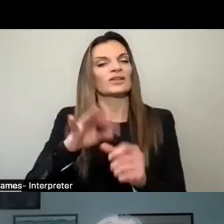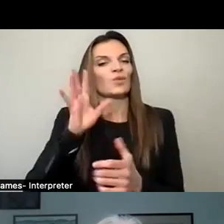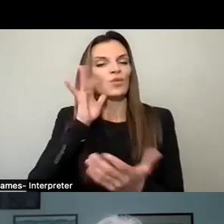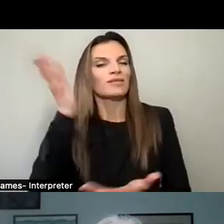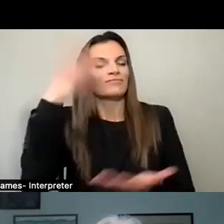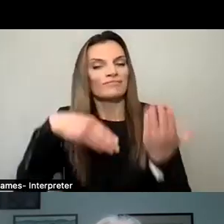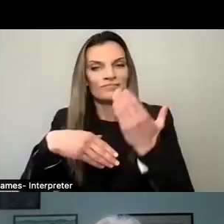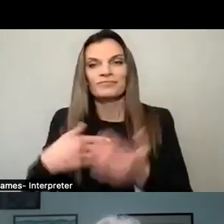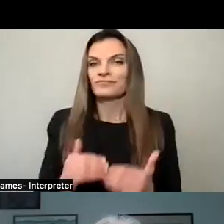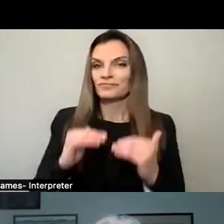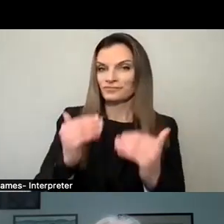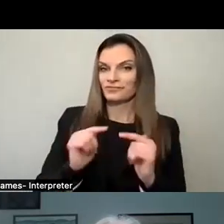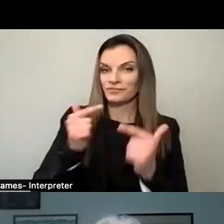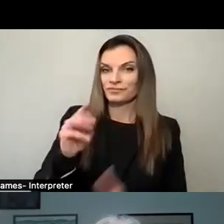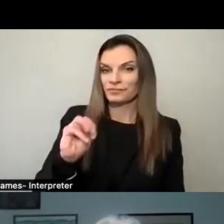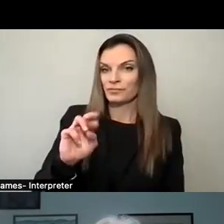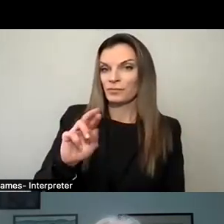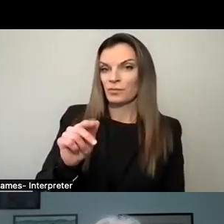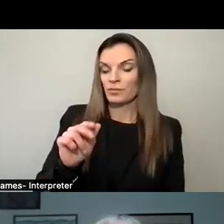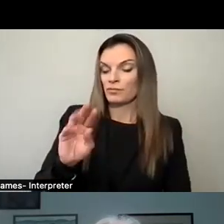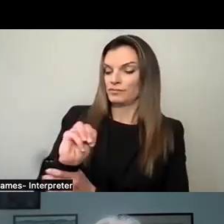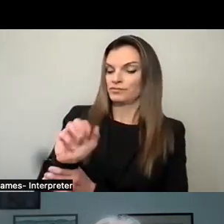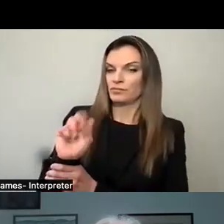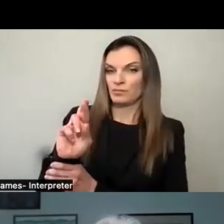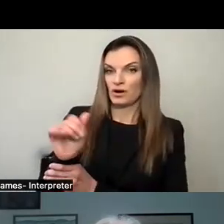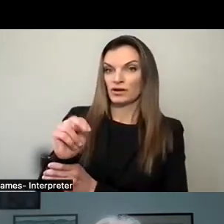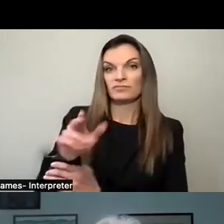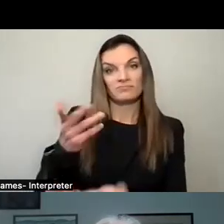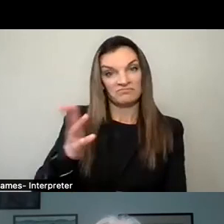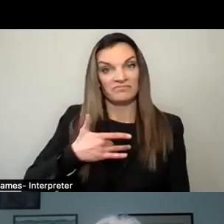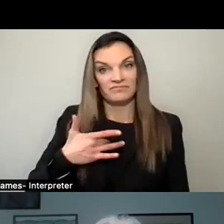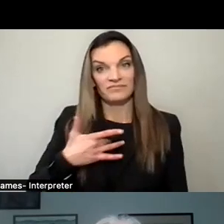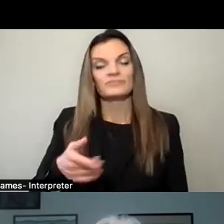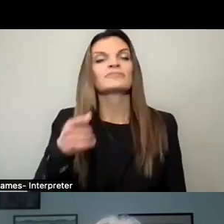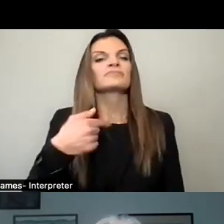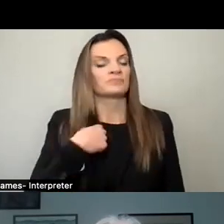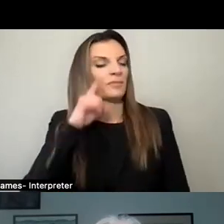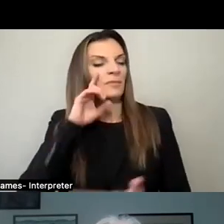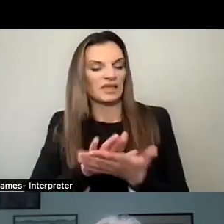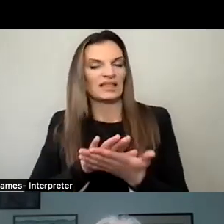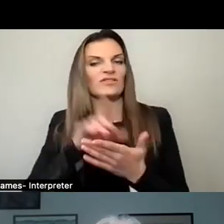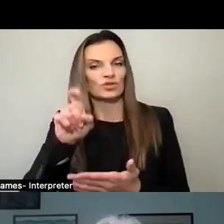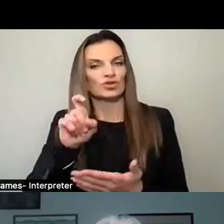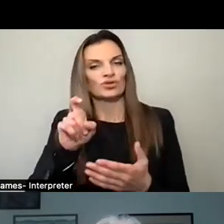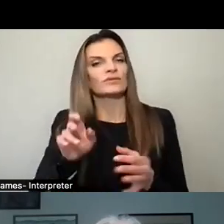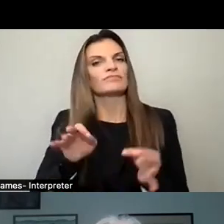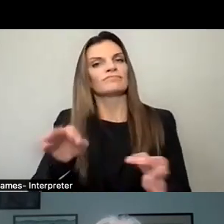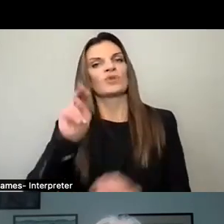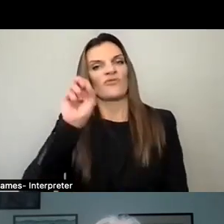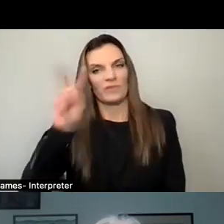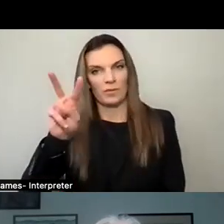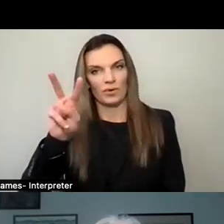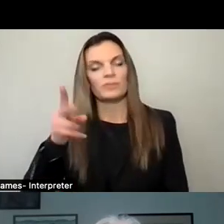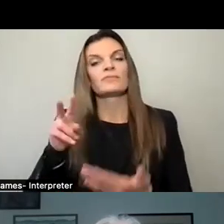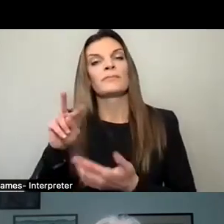Martin, do you favor moving the elections to November? I do. I actually believe that moving the elections to November will